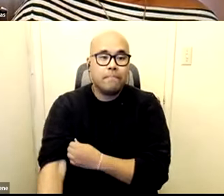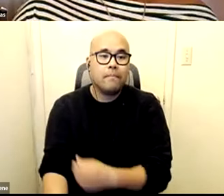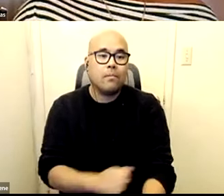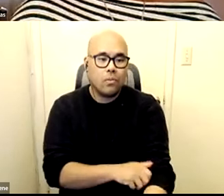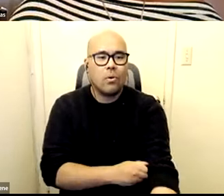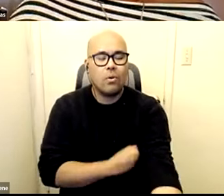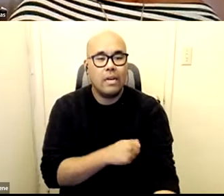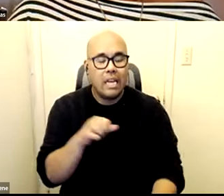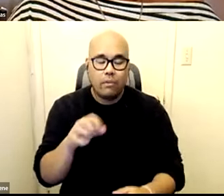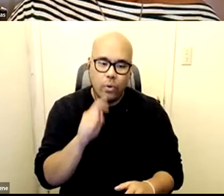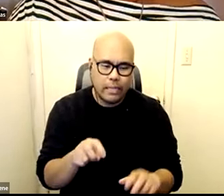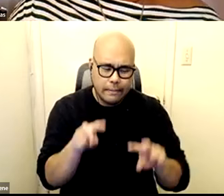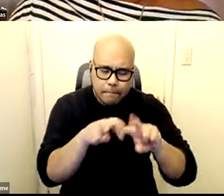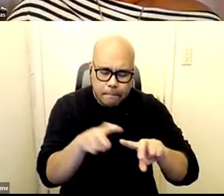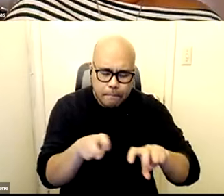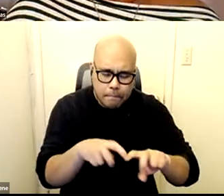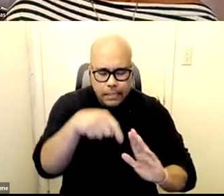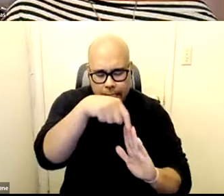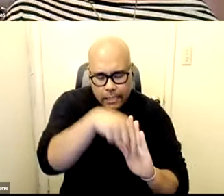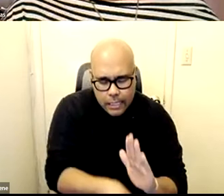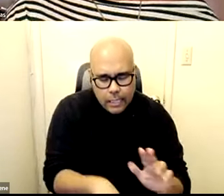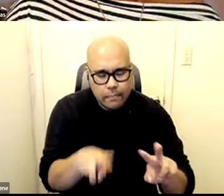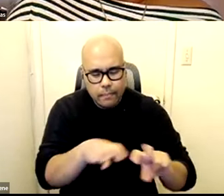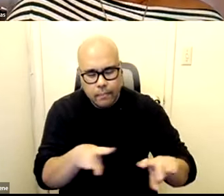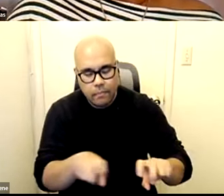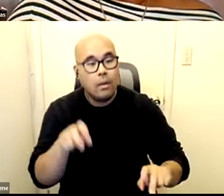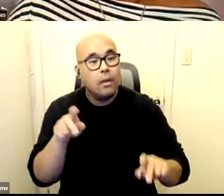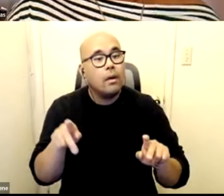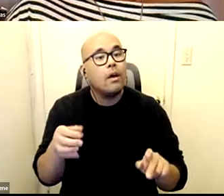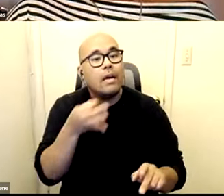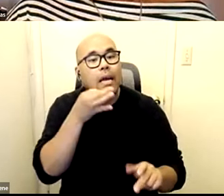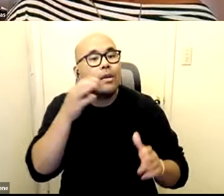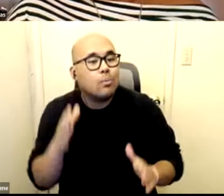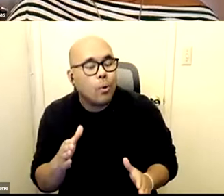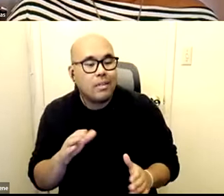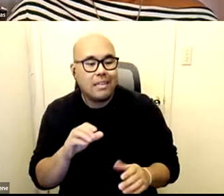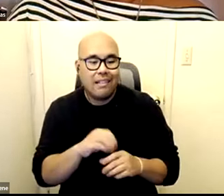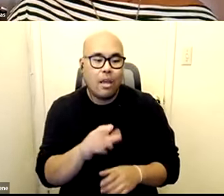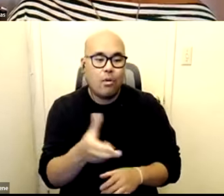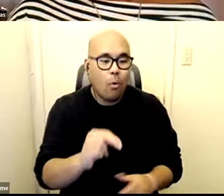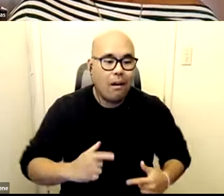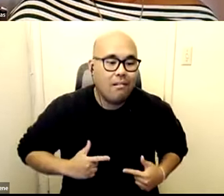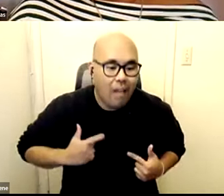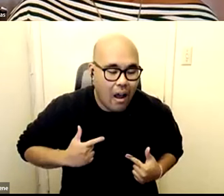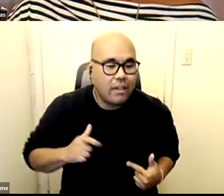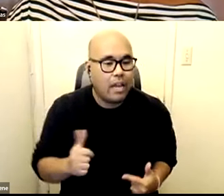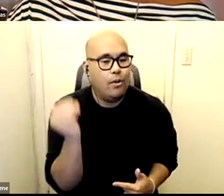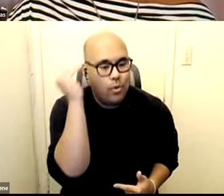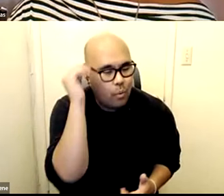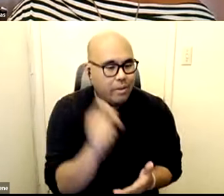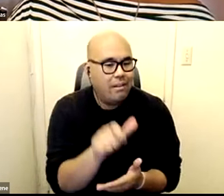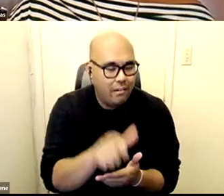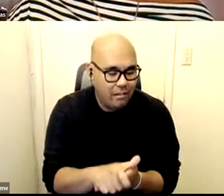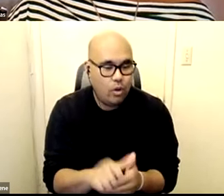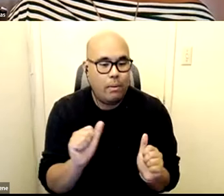around this people are the experts in their own lives people are the experts about what they need to be able to move forward and have solutions